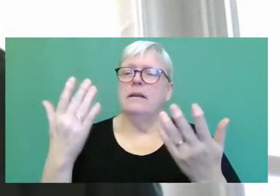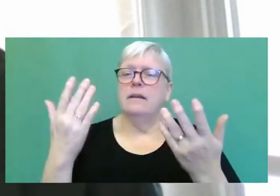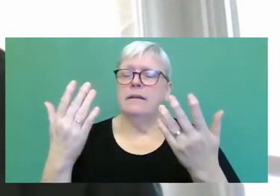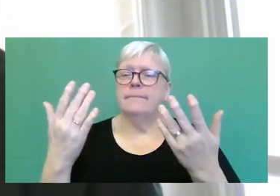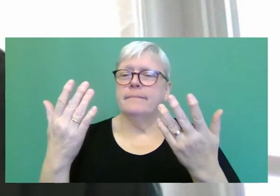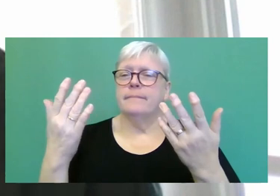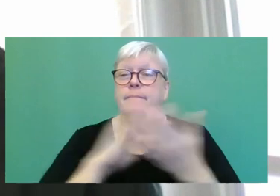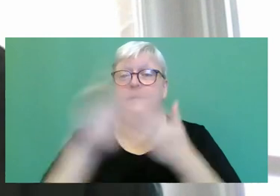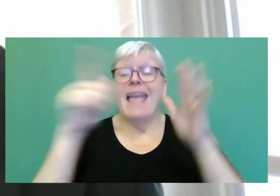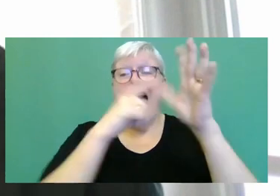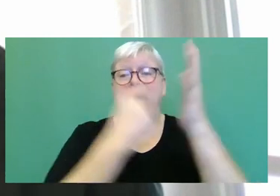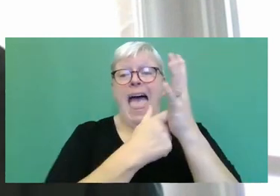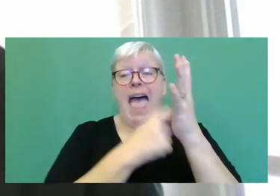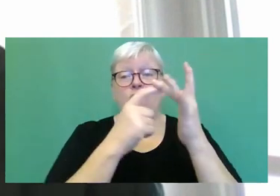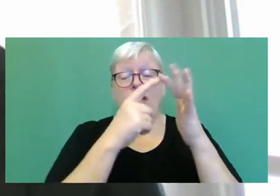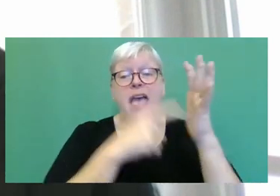actually